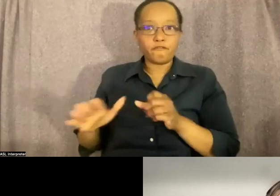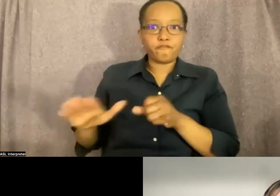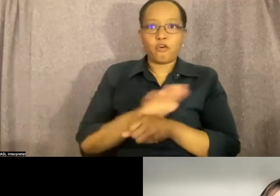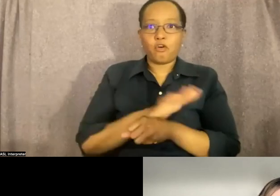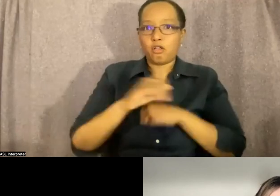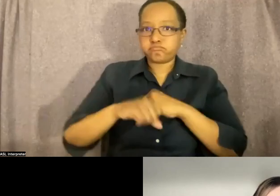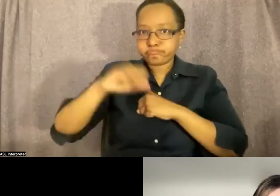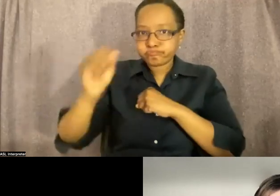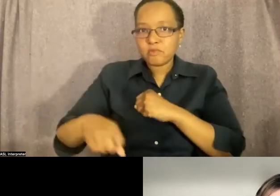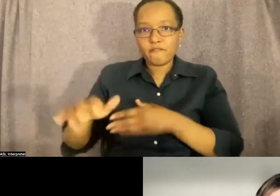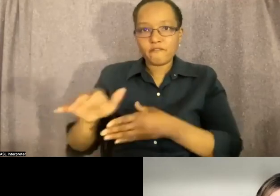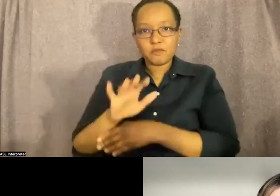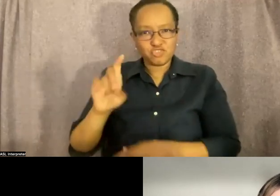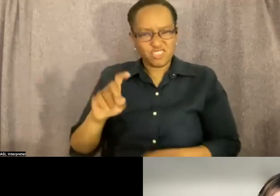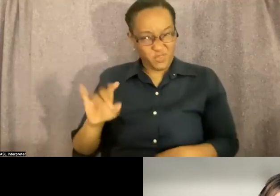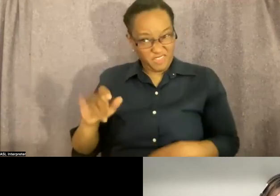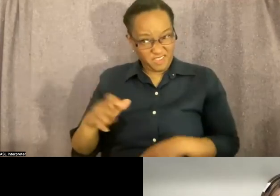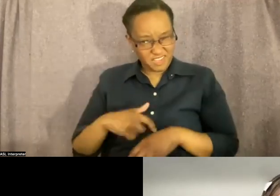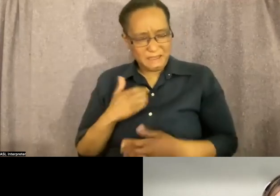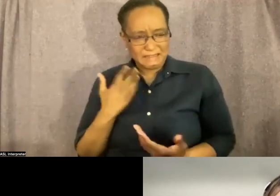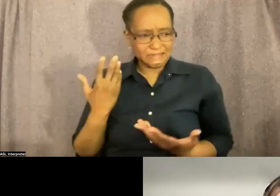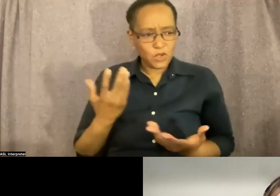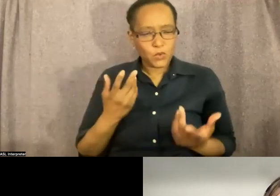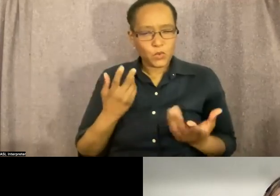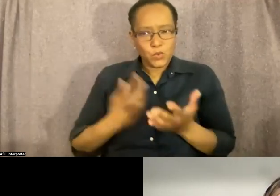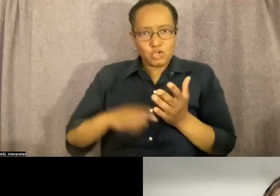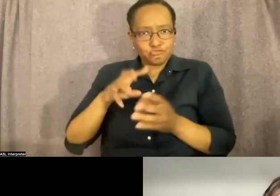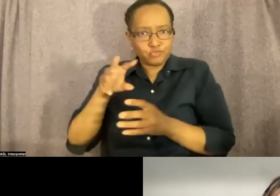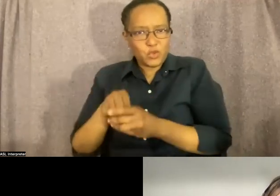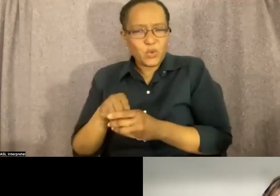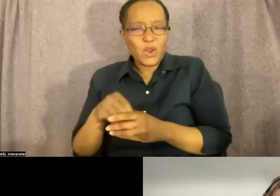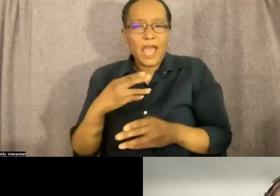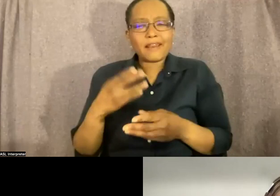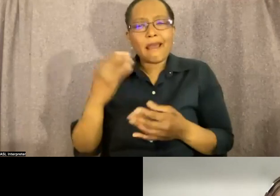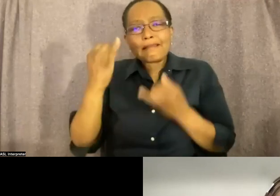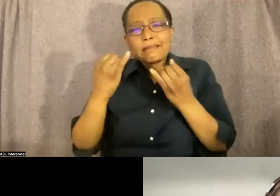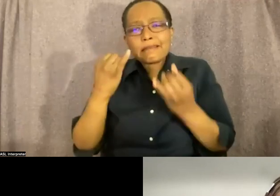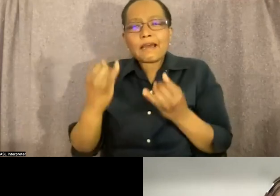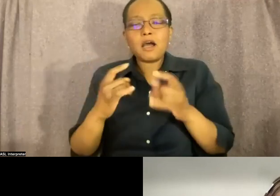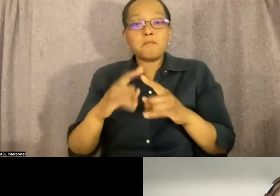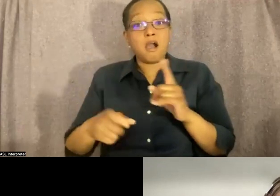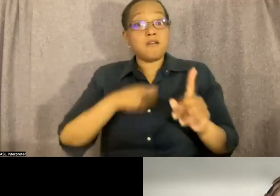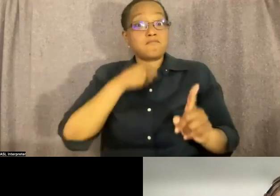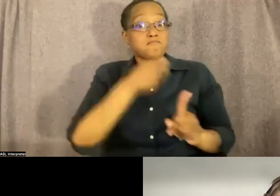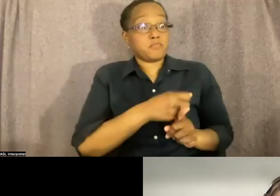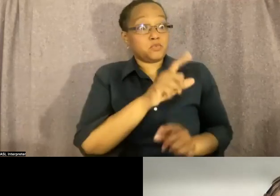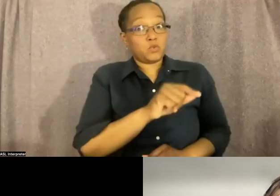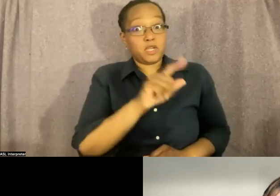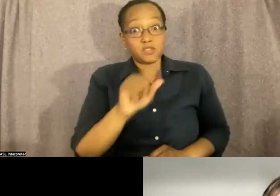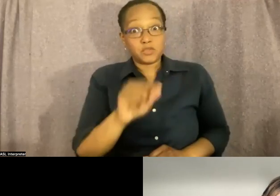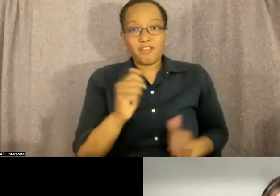would be. I had an initial plan, but obviously when 2020 hit and we were all kind of grappling with just